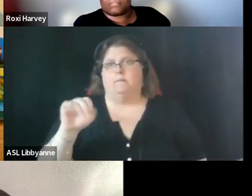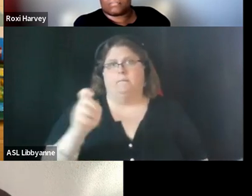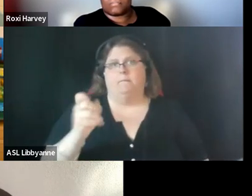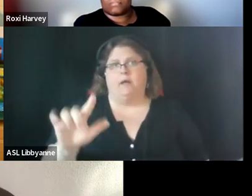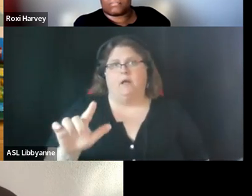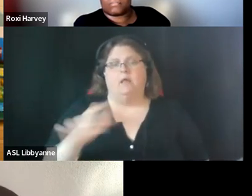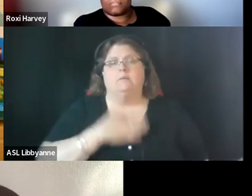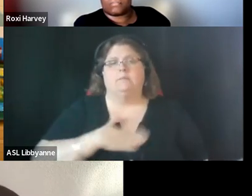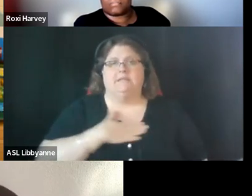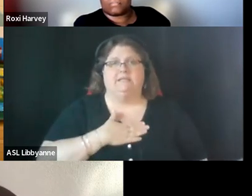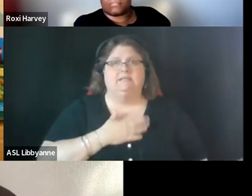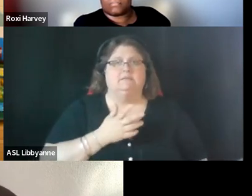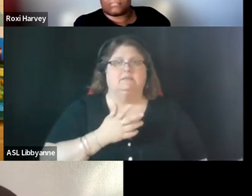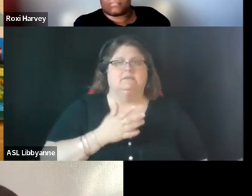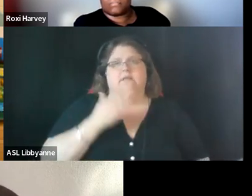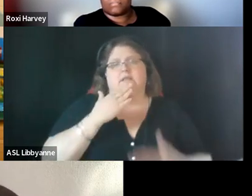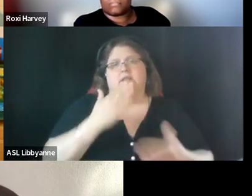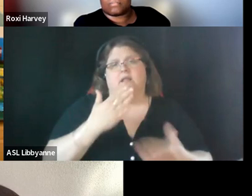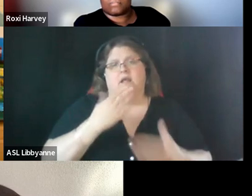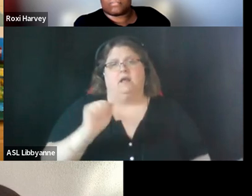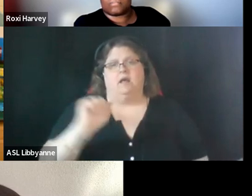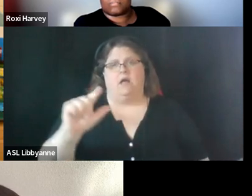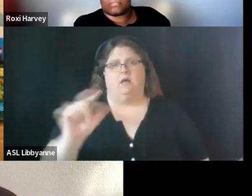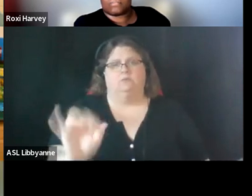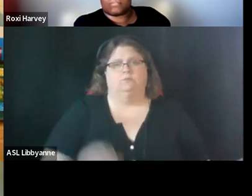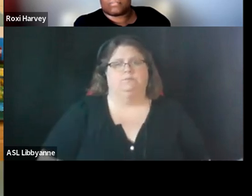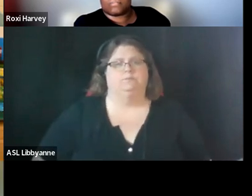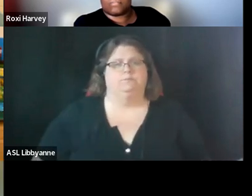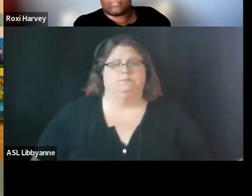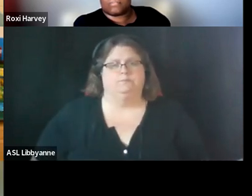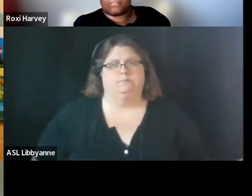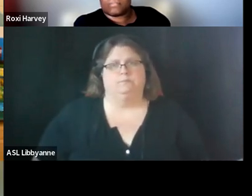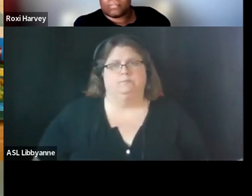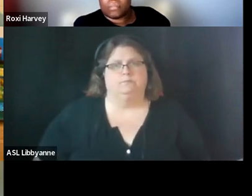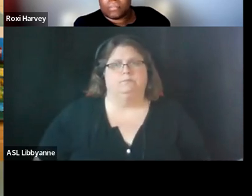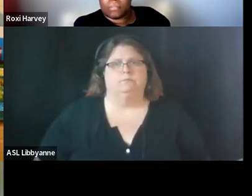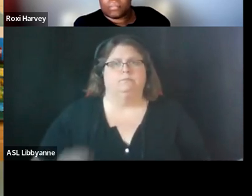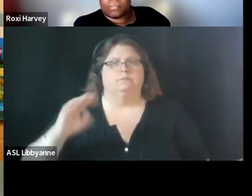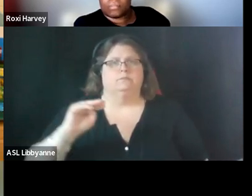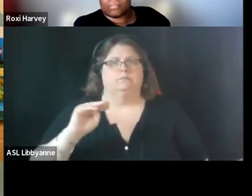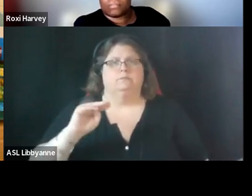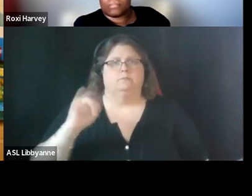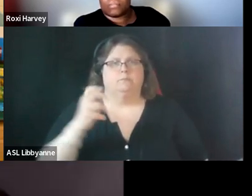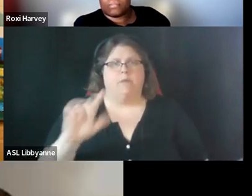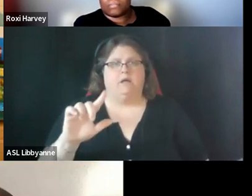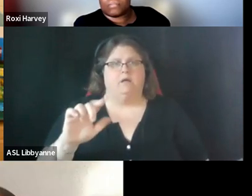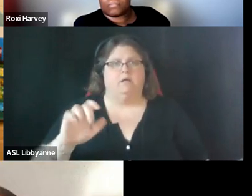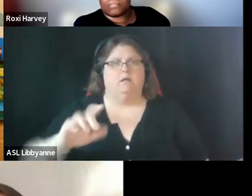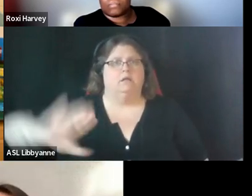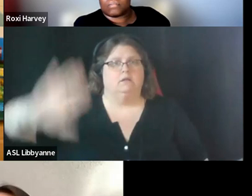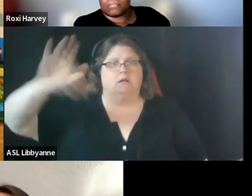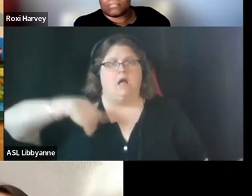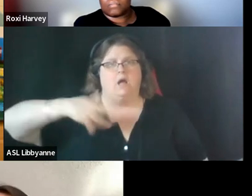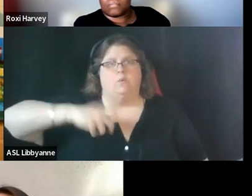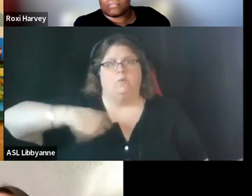thanks when you see him to um to al all right so let's um dr adenja may i just say one thing we also want to